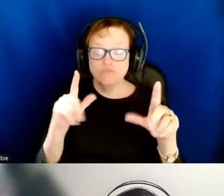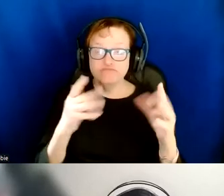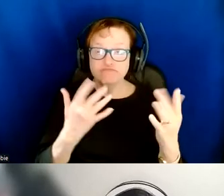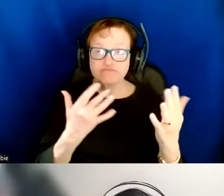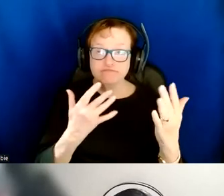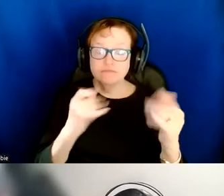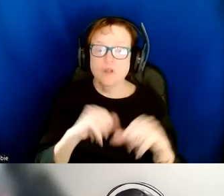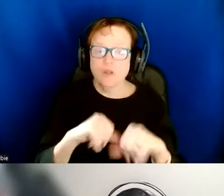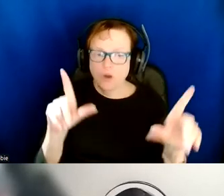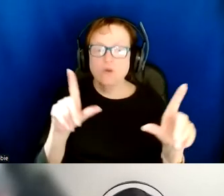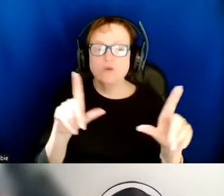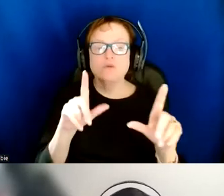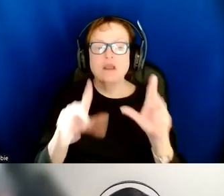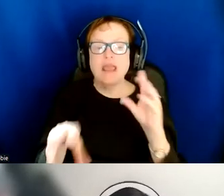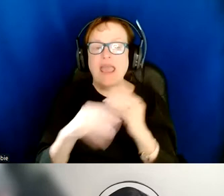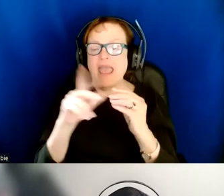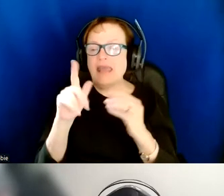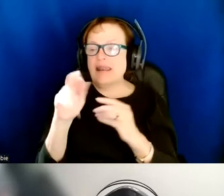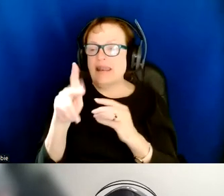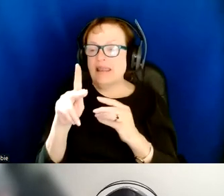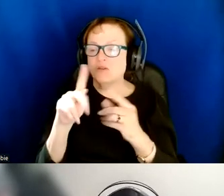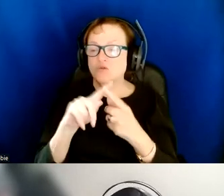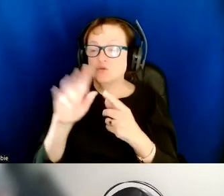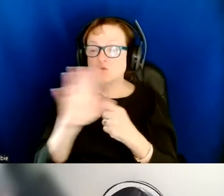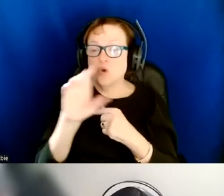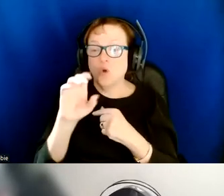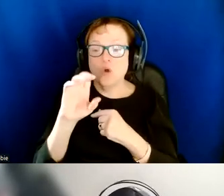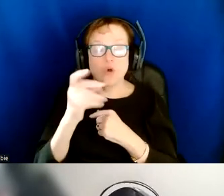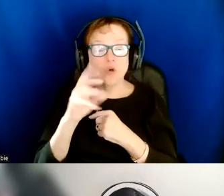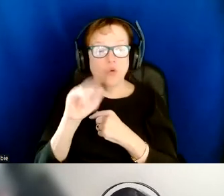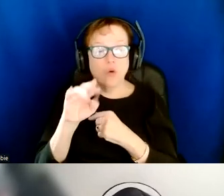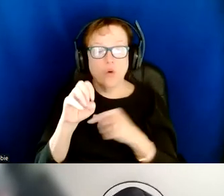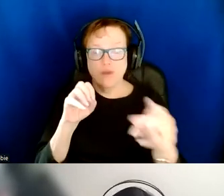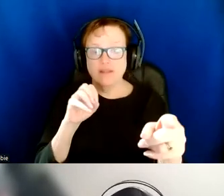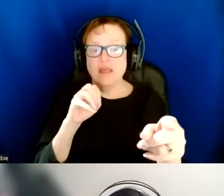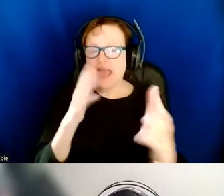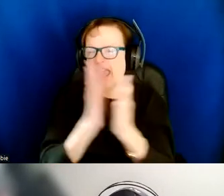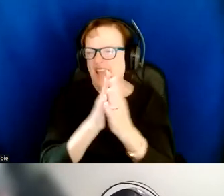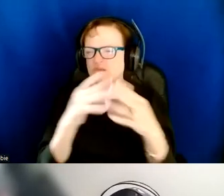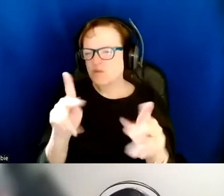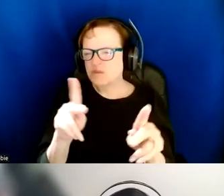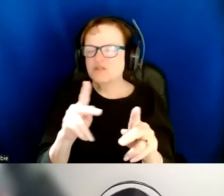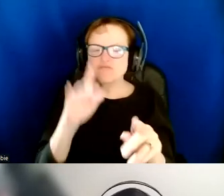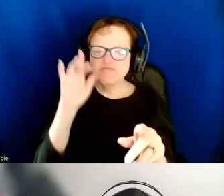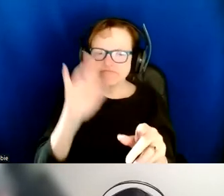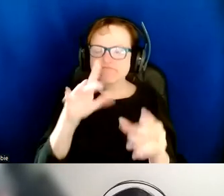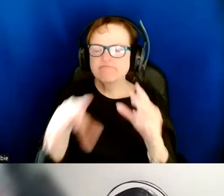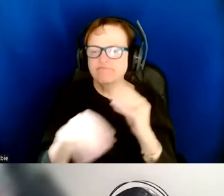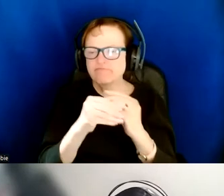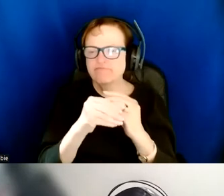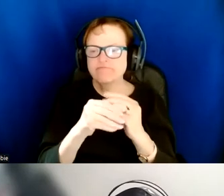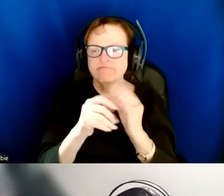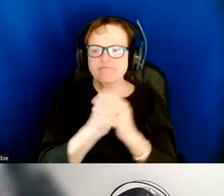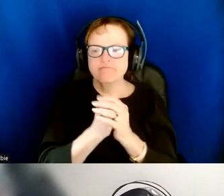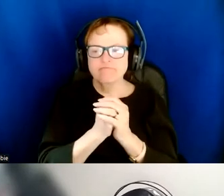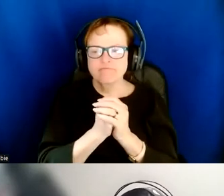to chrome a pop-up menu will appear asking you for permissions just select add extension to download the